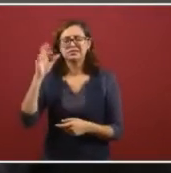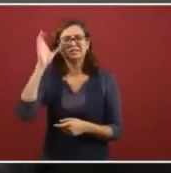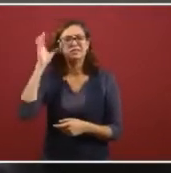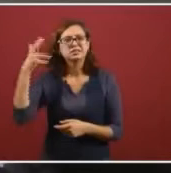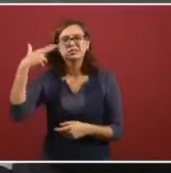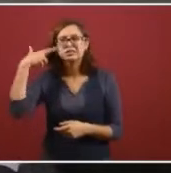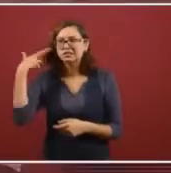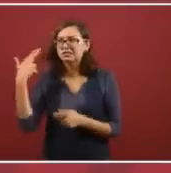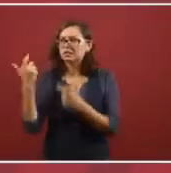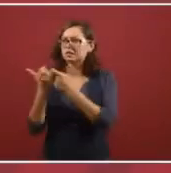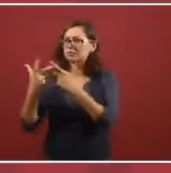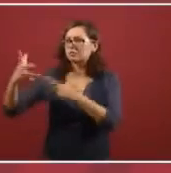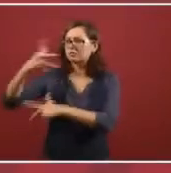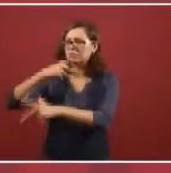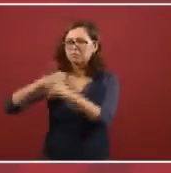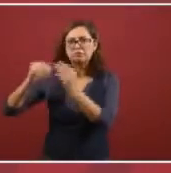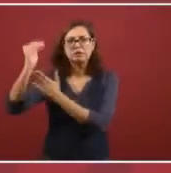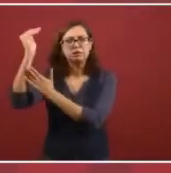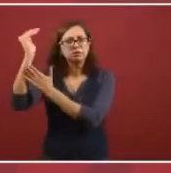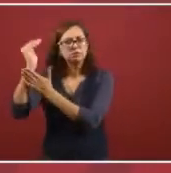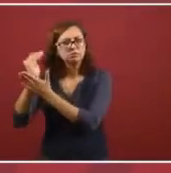The growth in China.